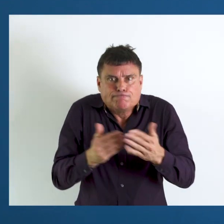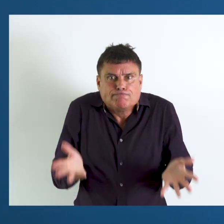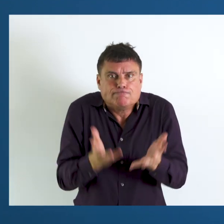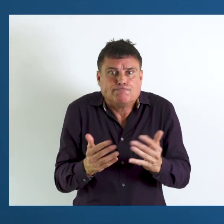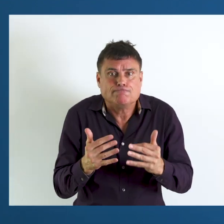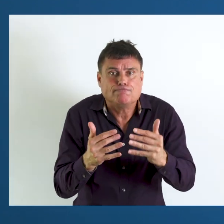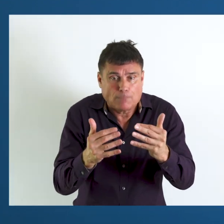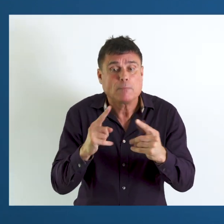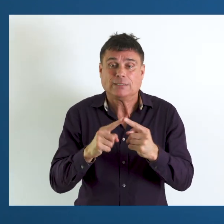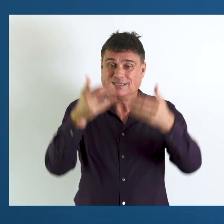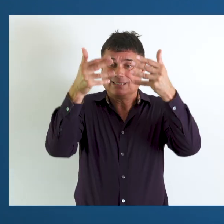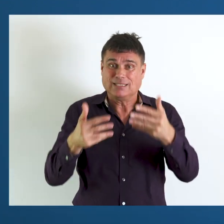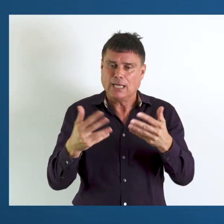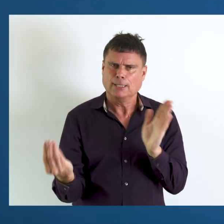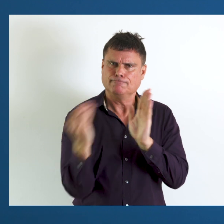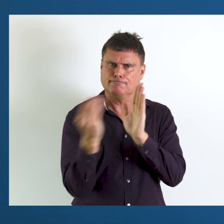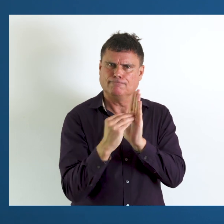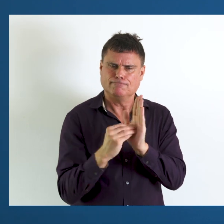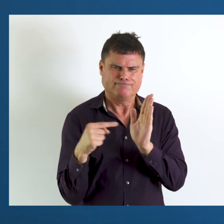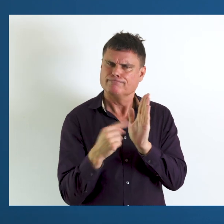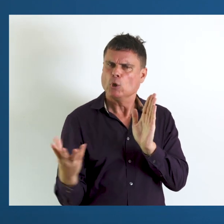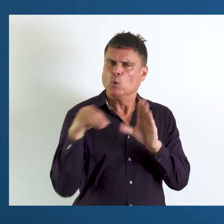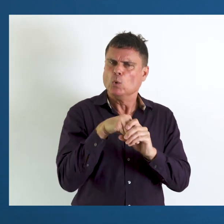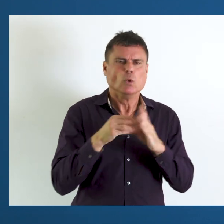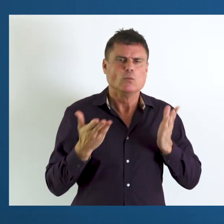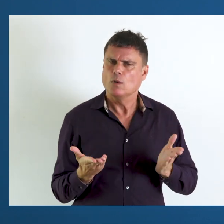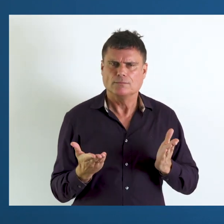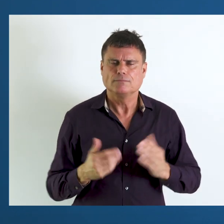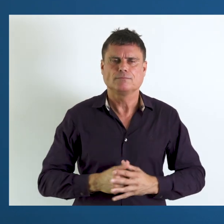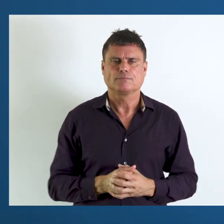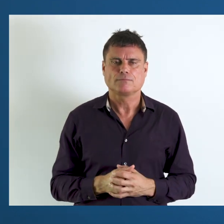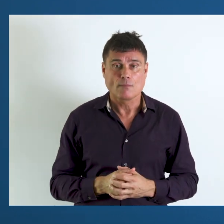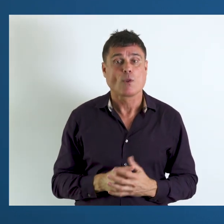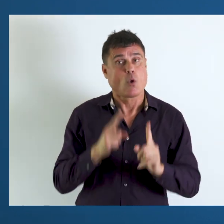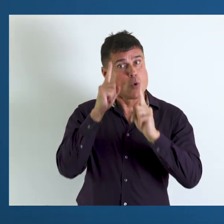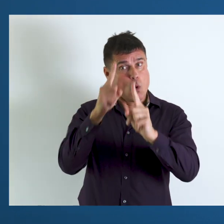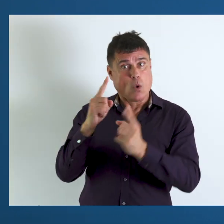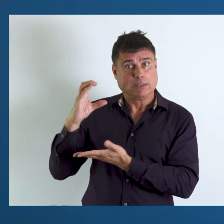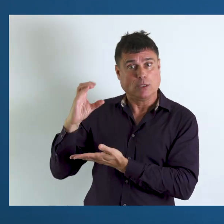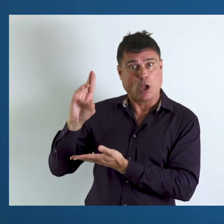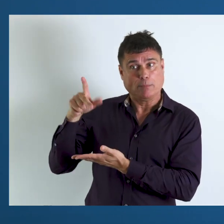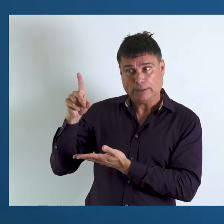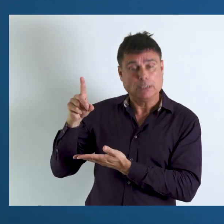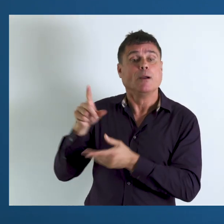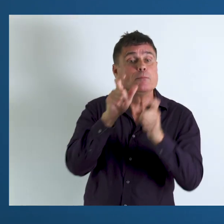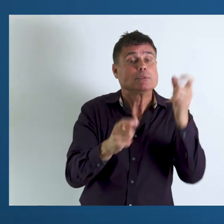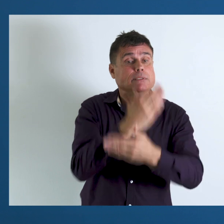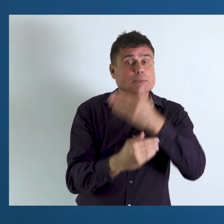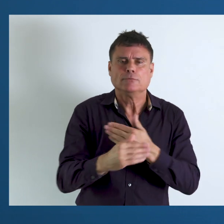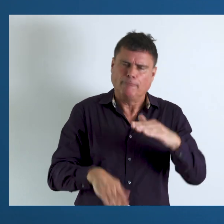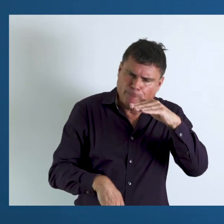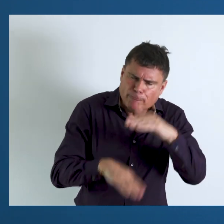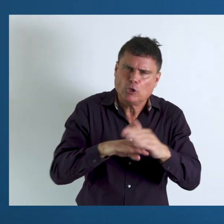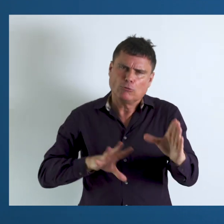and the implications for data. What do they include? The goal of the Convention is full